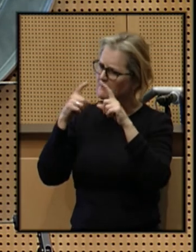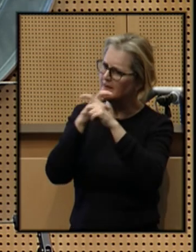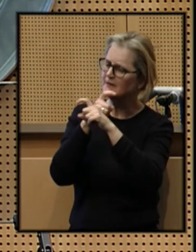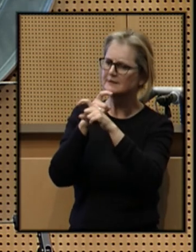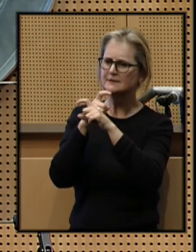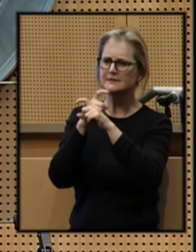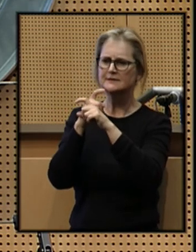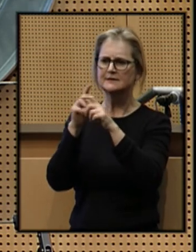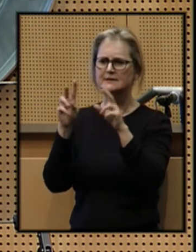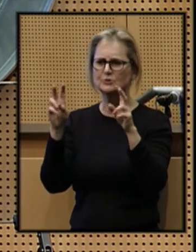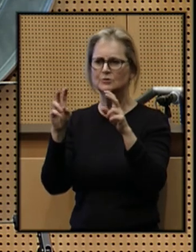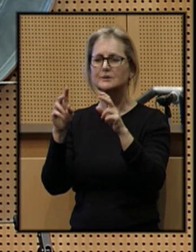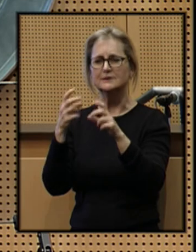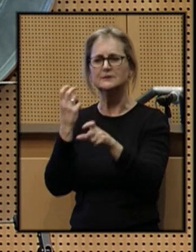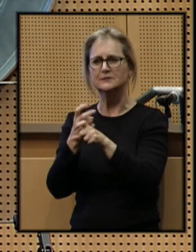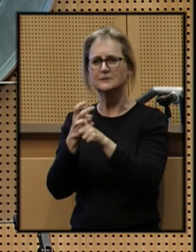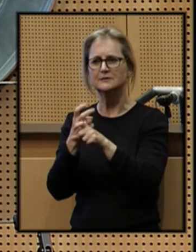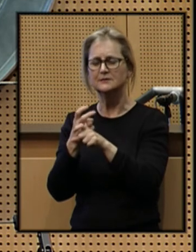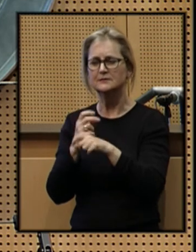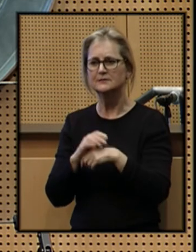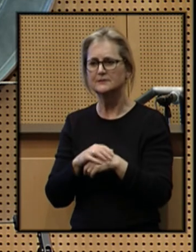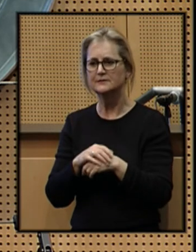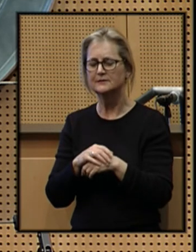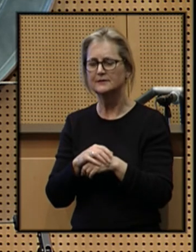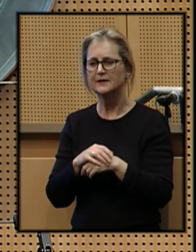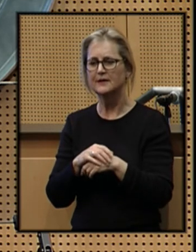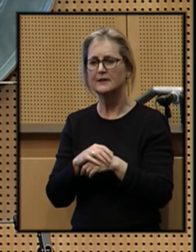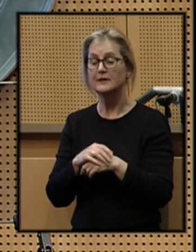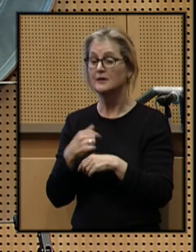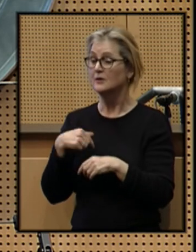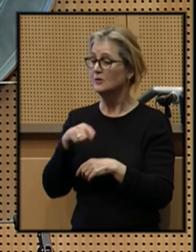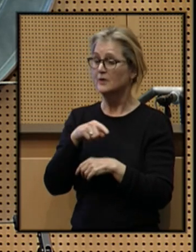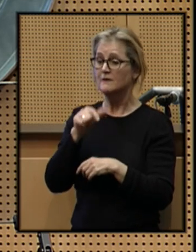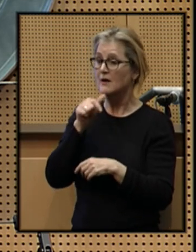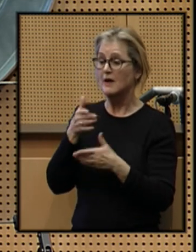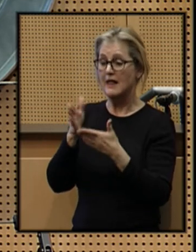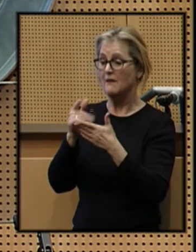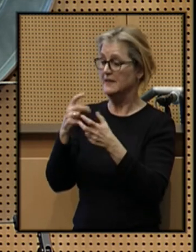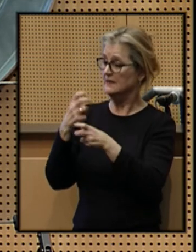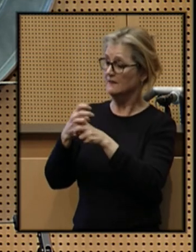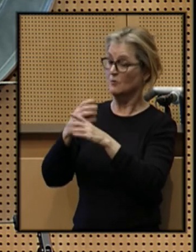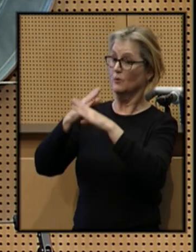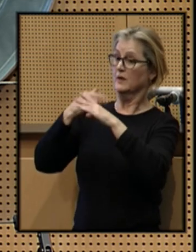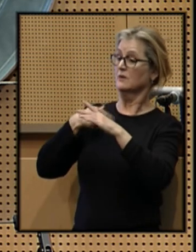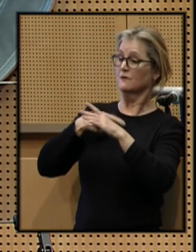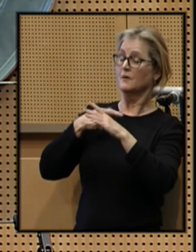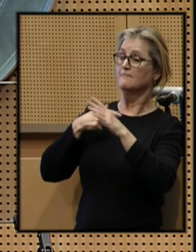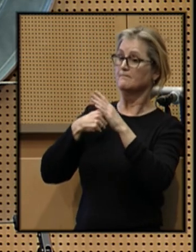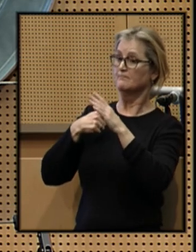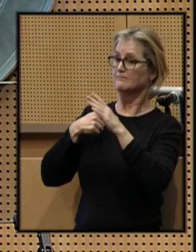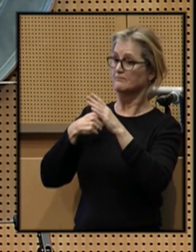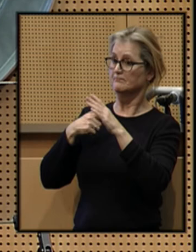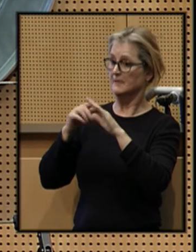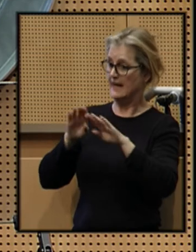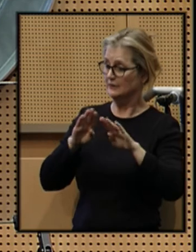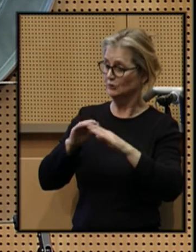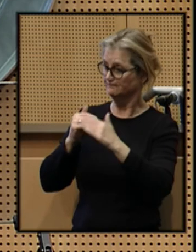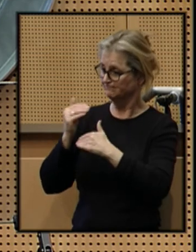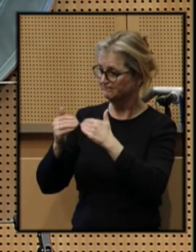issue, a difficult one. But we have not let this difficulty prevent us from taking dramatic action.